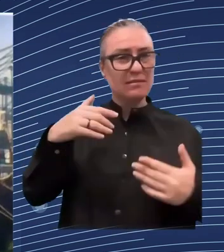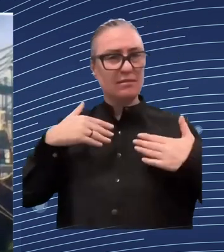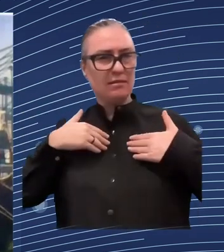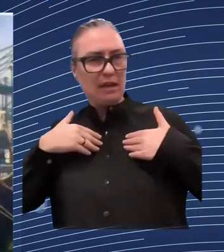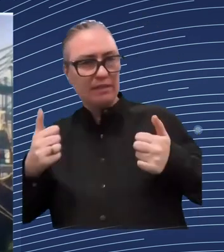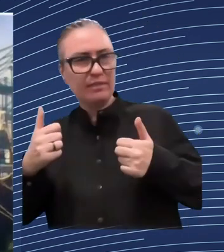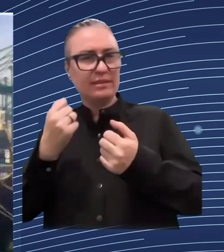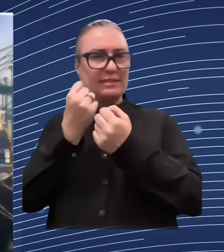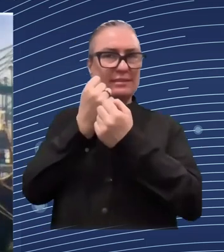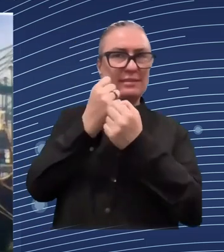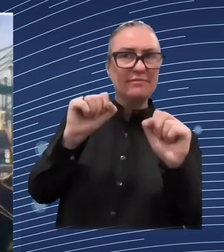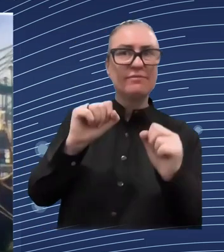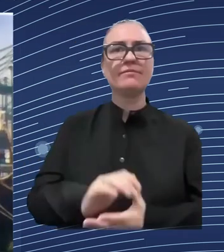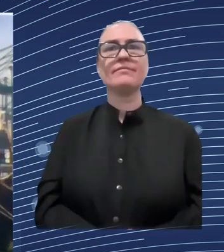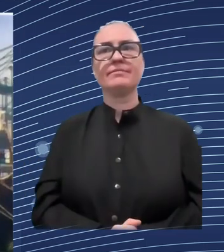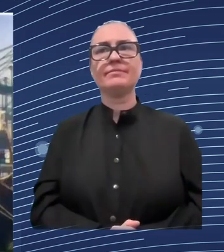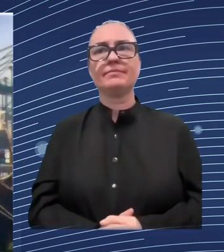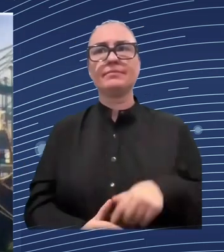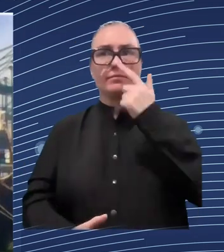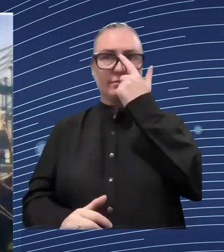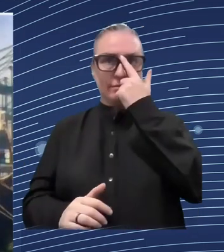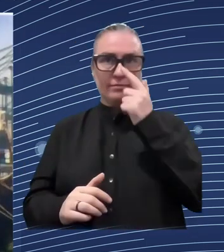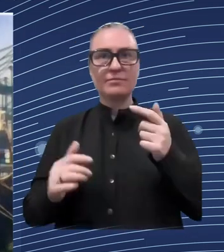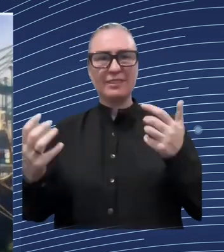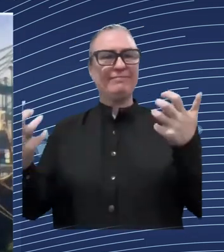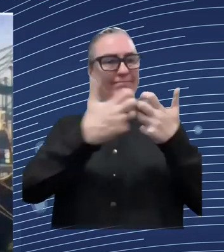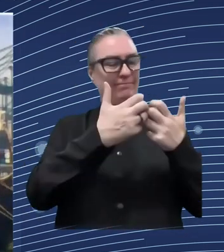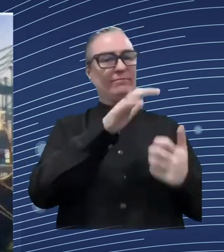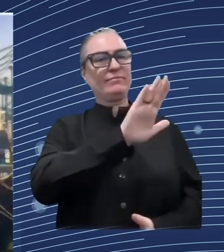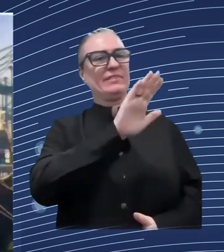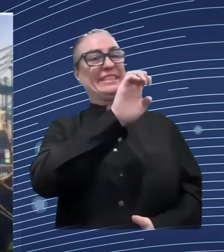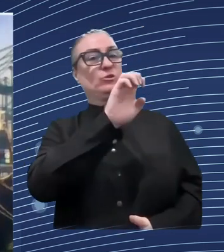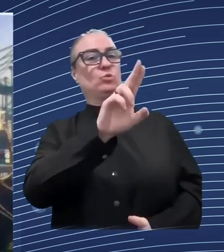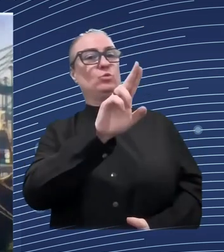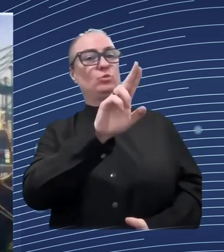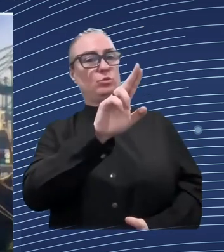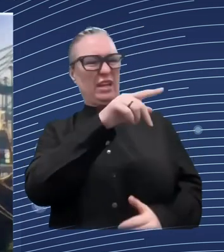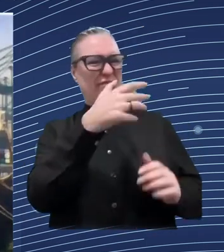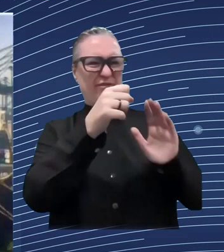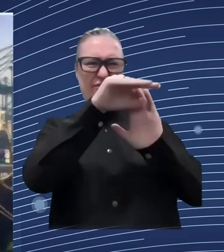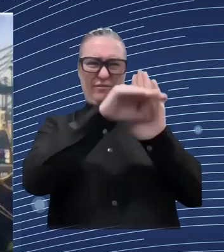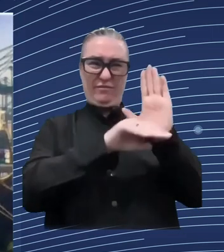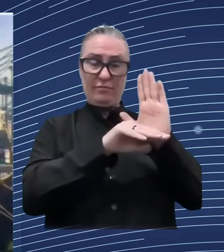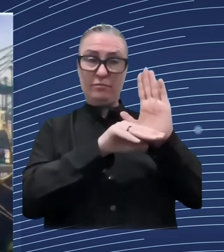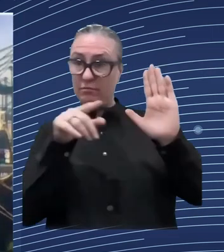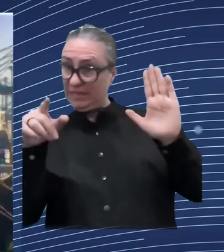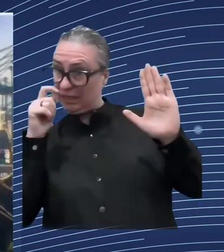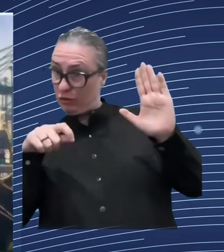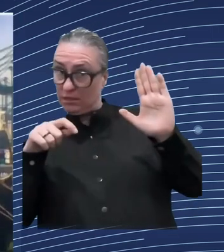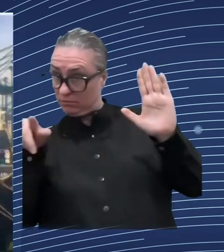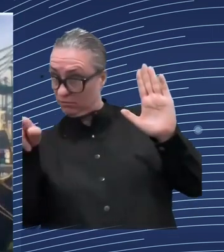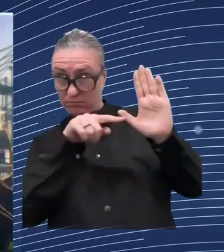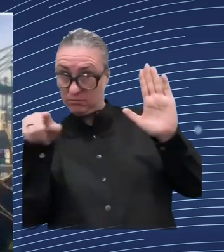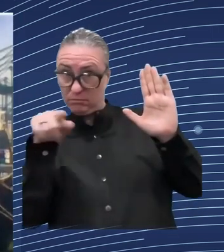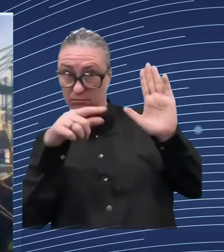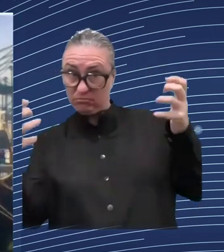areas what is absolutely key for ukraine going forward and for getting both the economy and the society back to